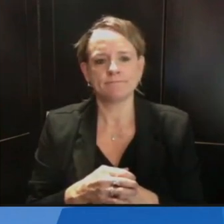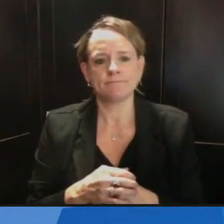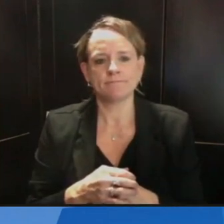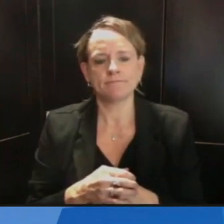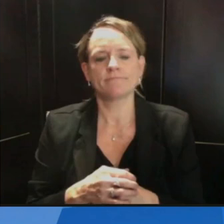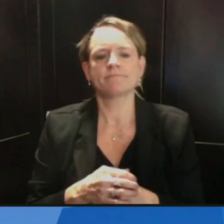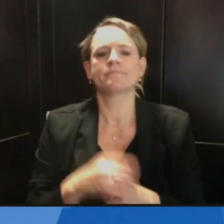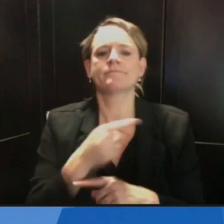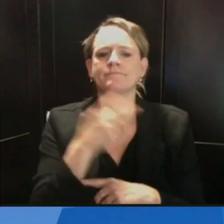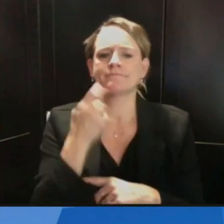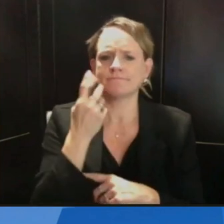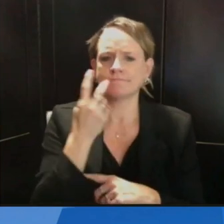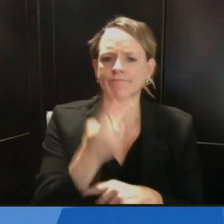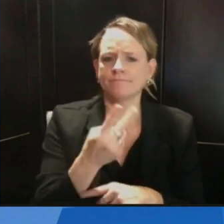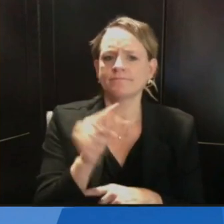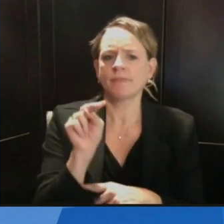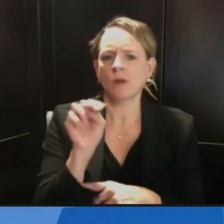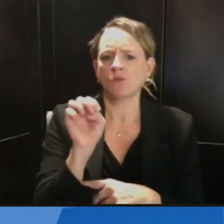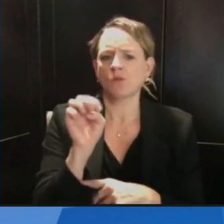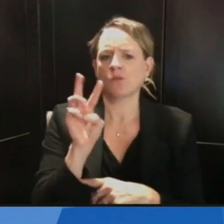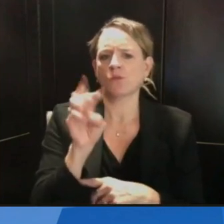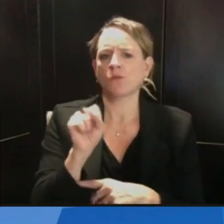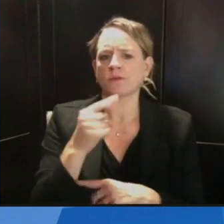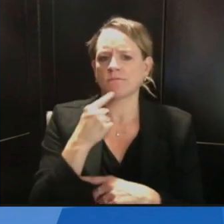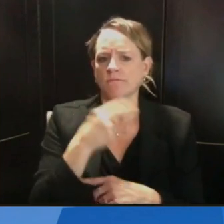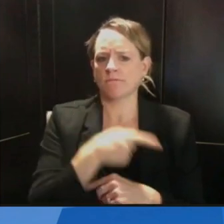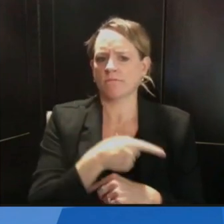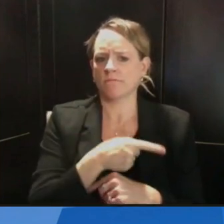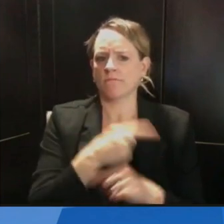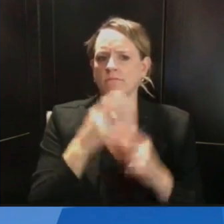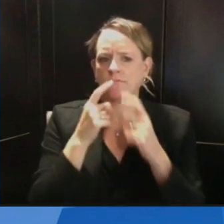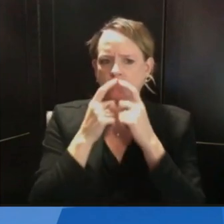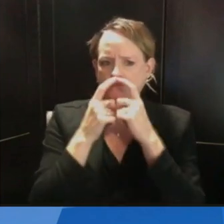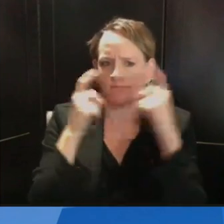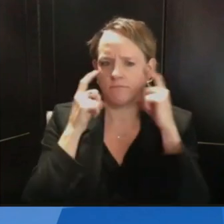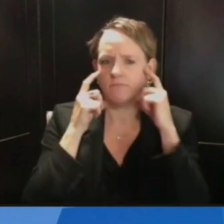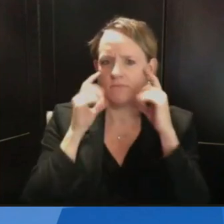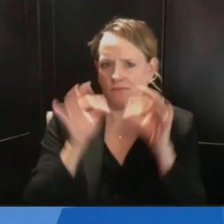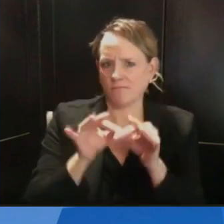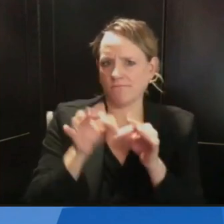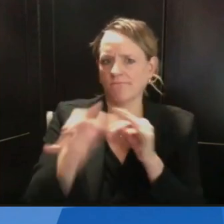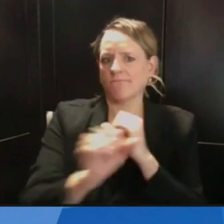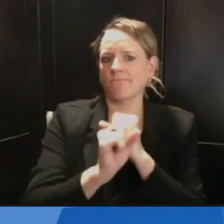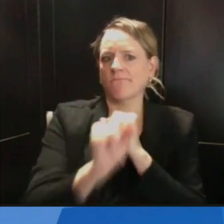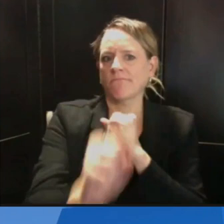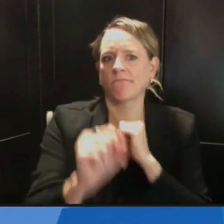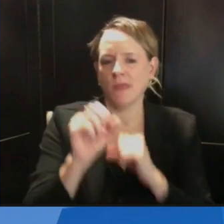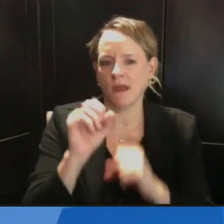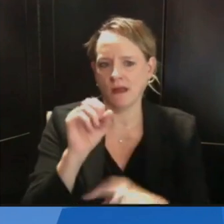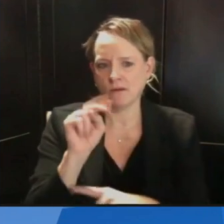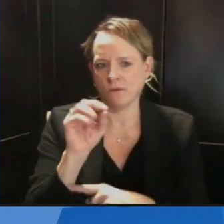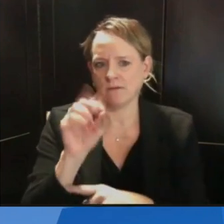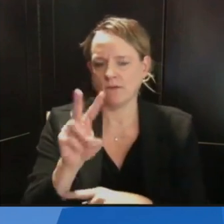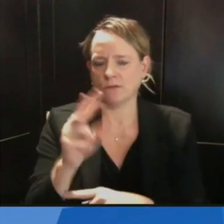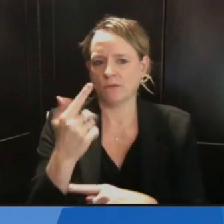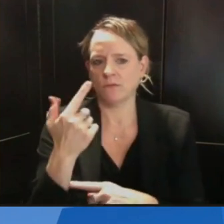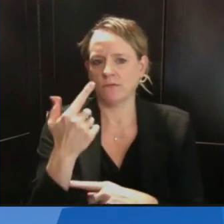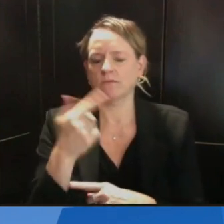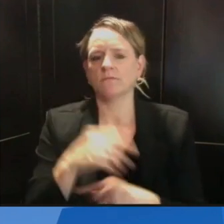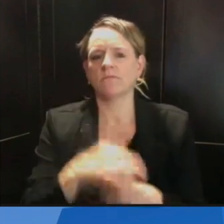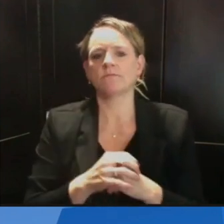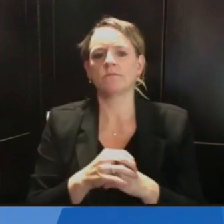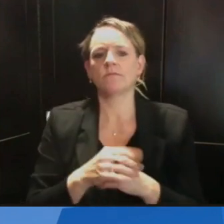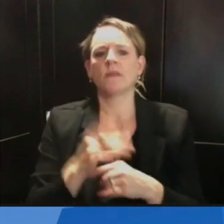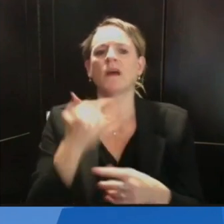order specifically mentioned universities and the 1824 age group. So what I'm wondering